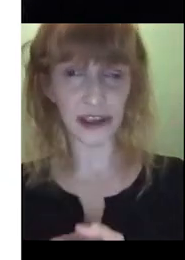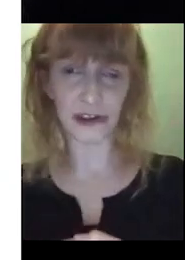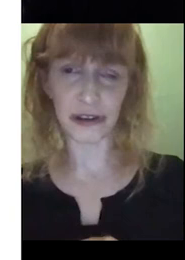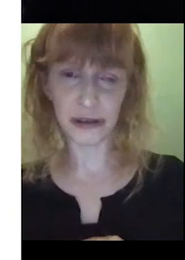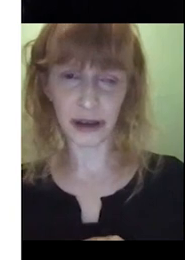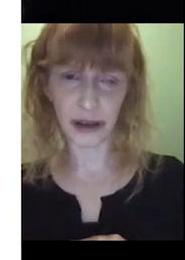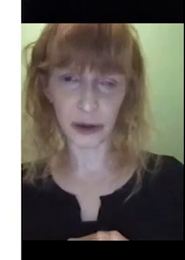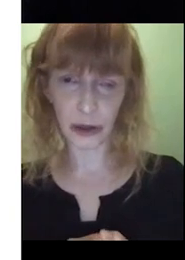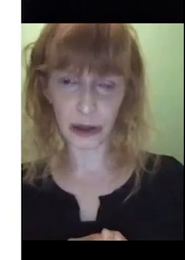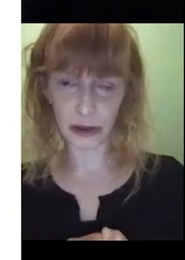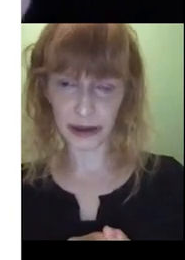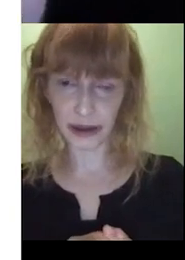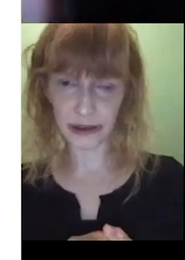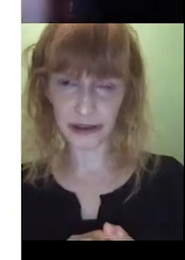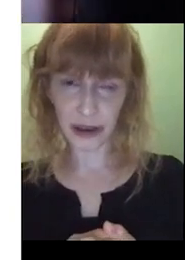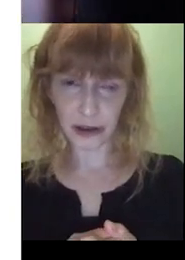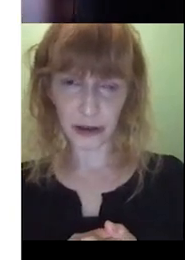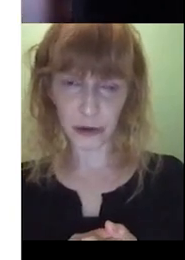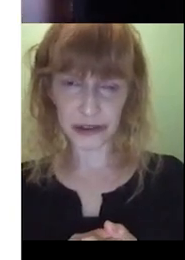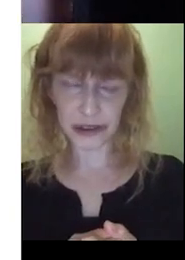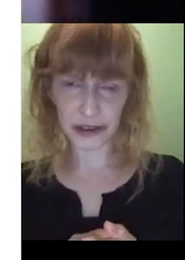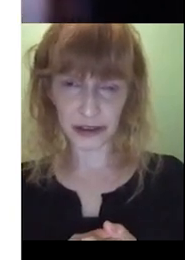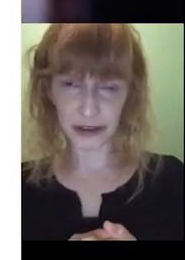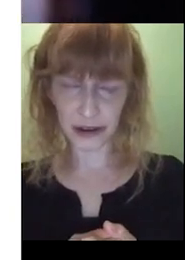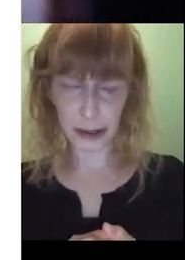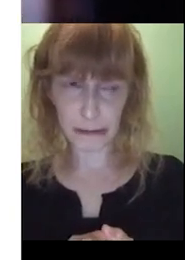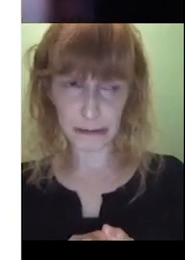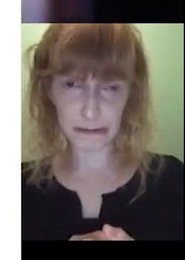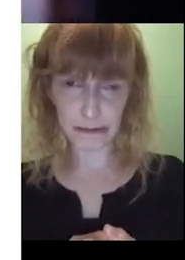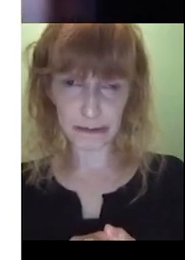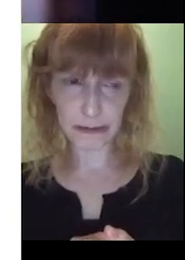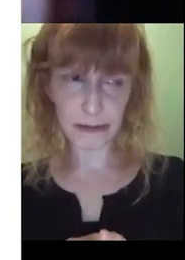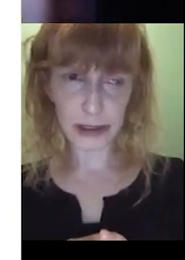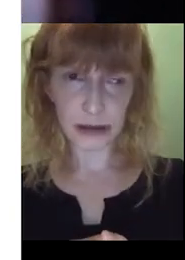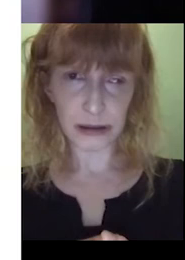in the last section, uh, you know, a lot about using, um,